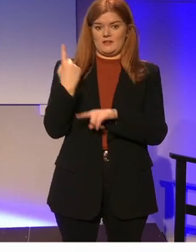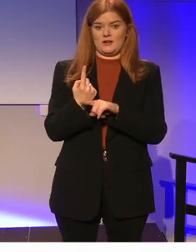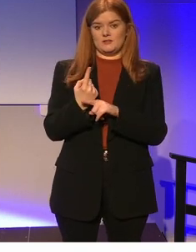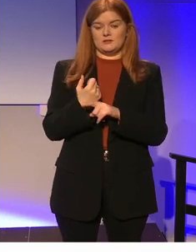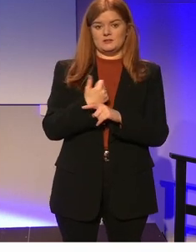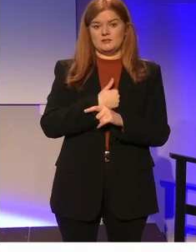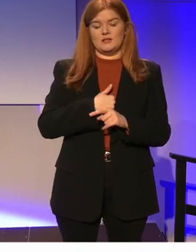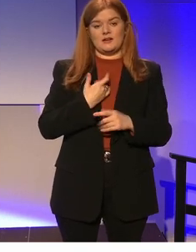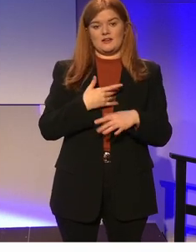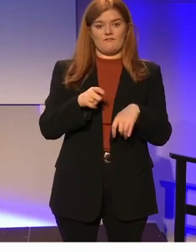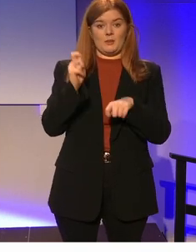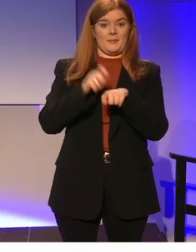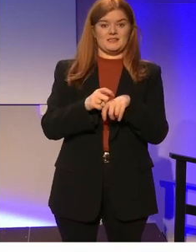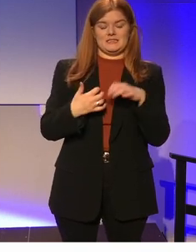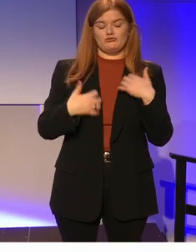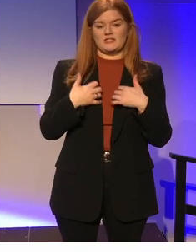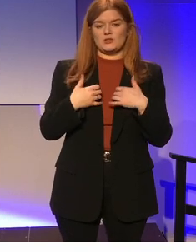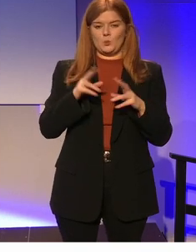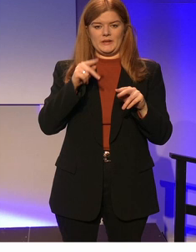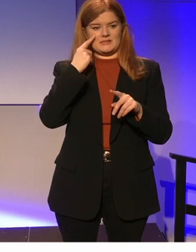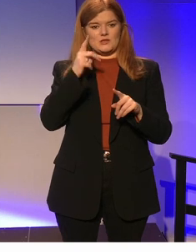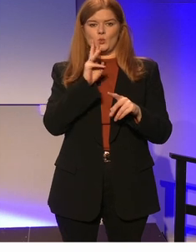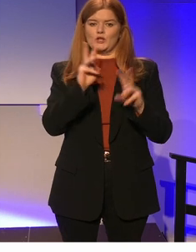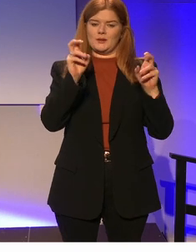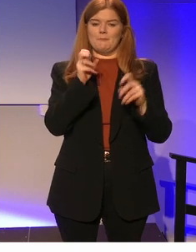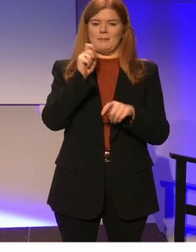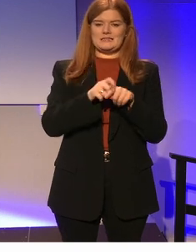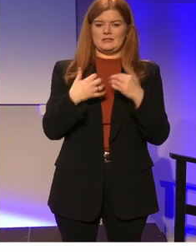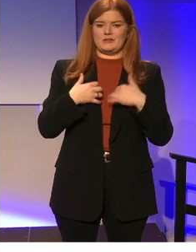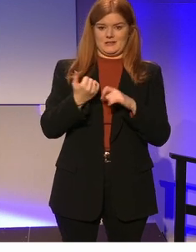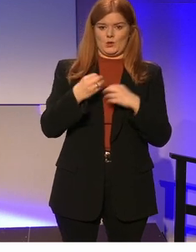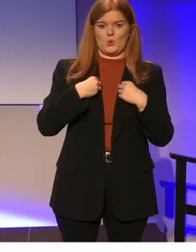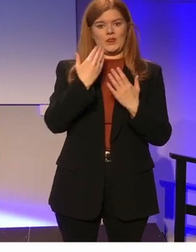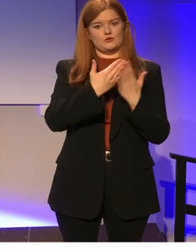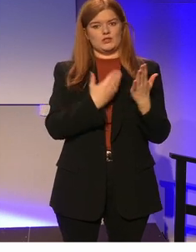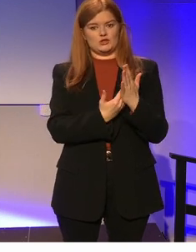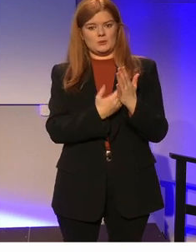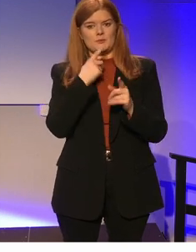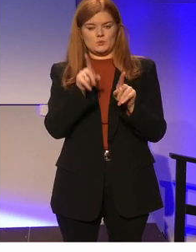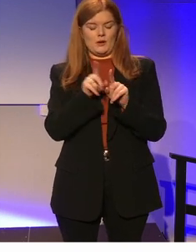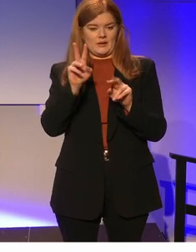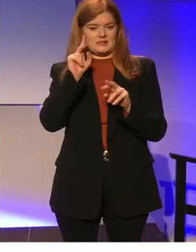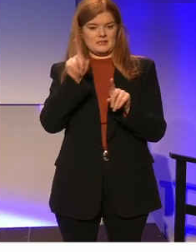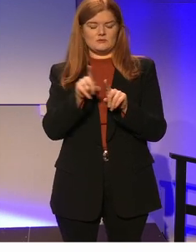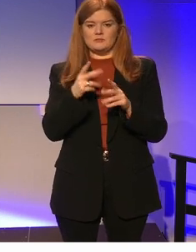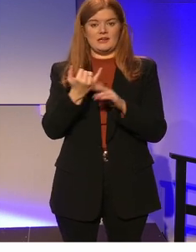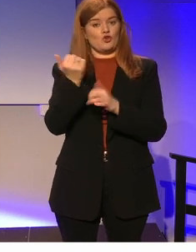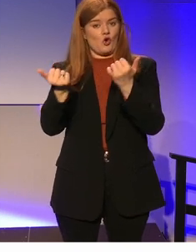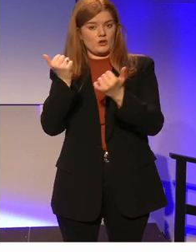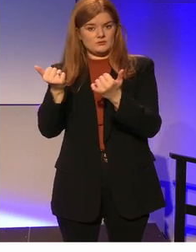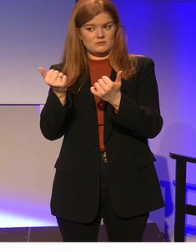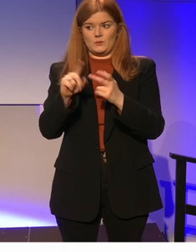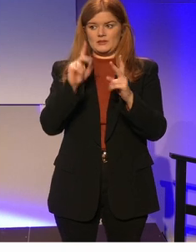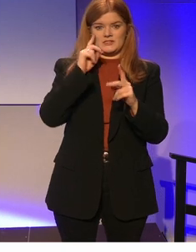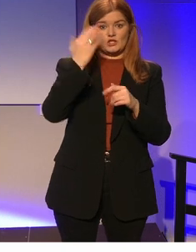pardon the pun best interest. So we see this term best interest in our own legislation. We see it when we see it in court